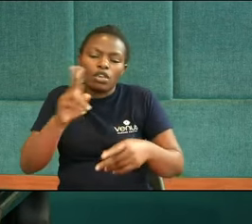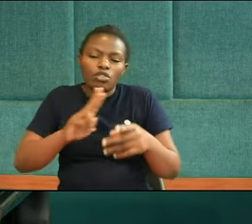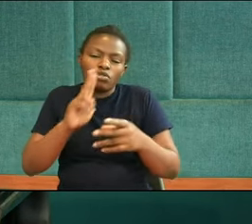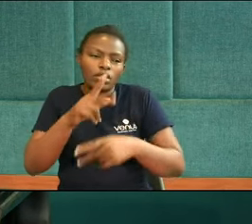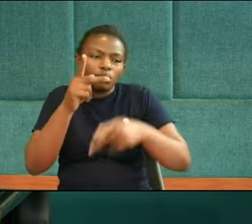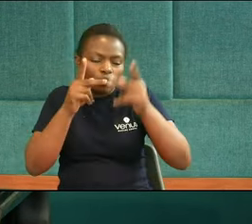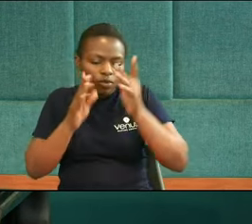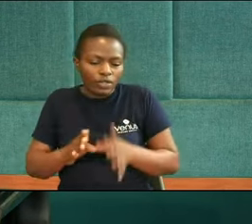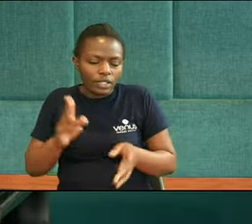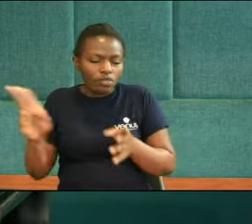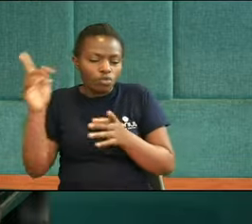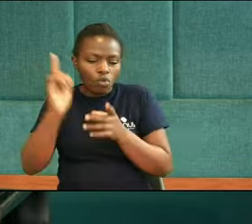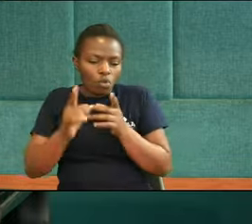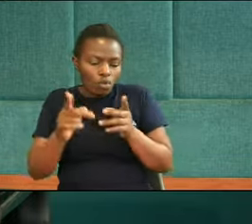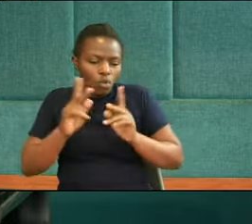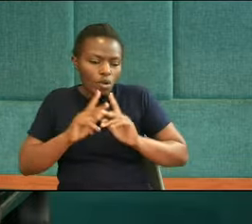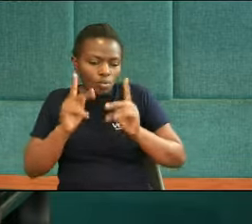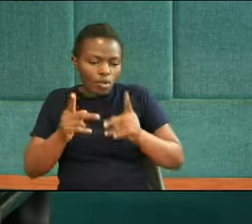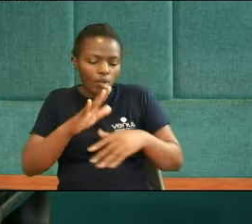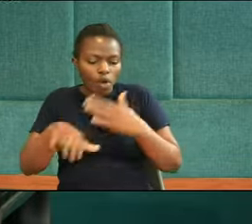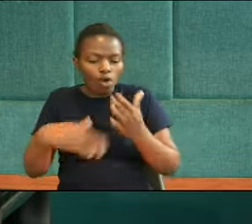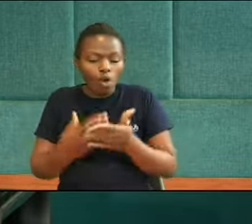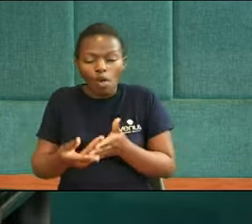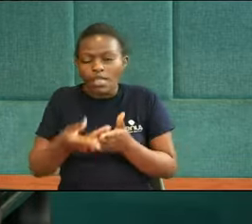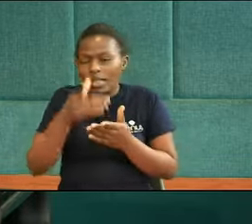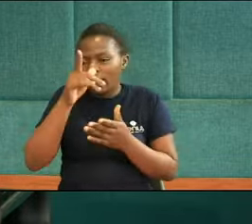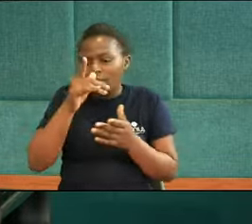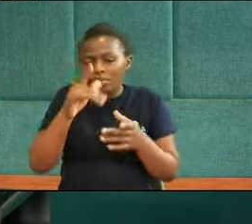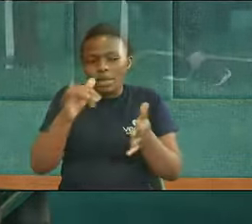warn of the deceptions and lies ahead